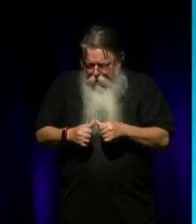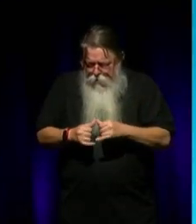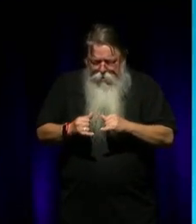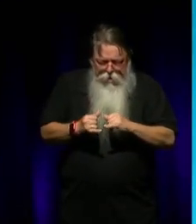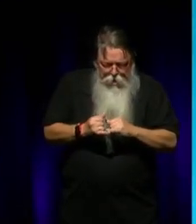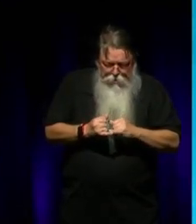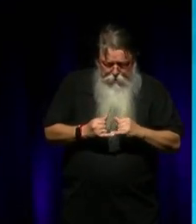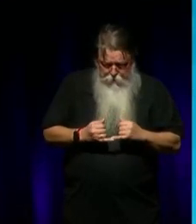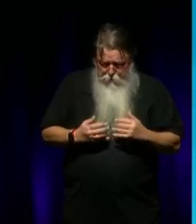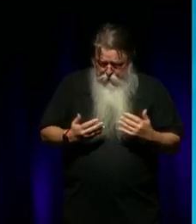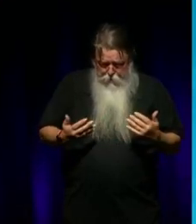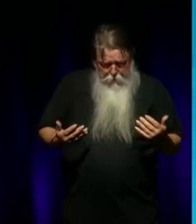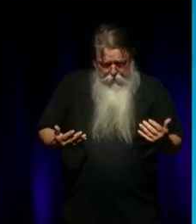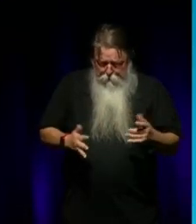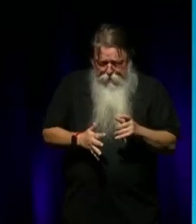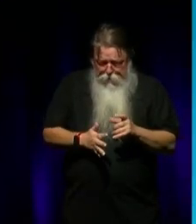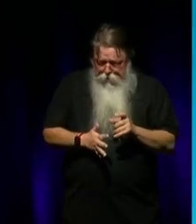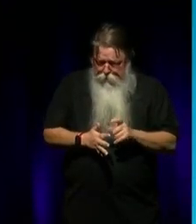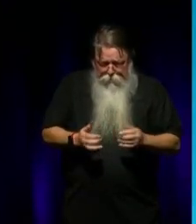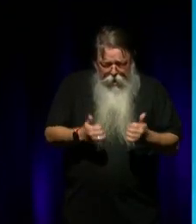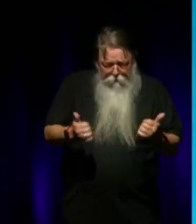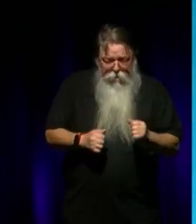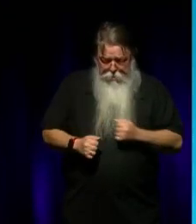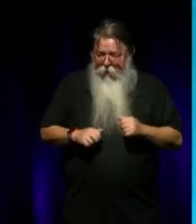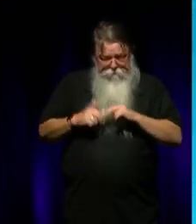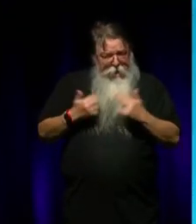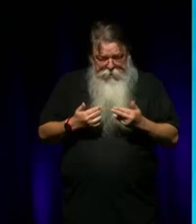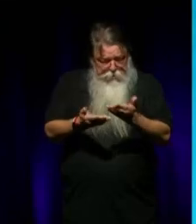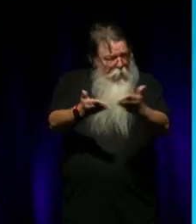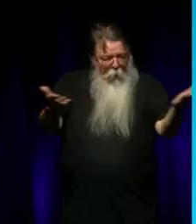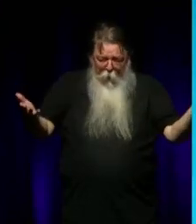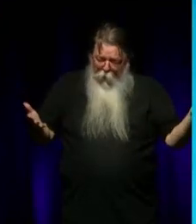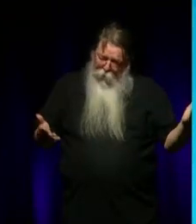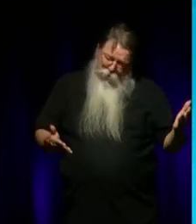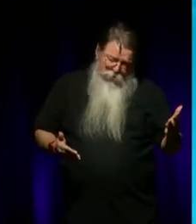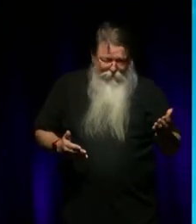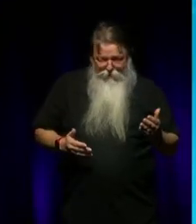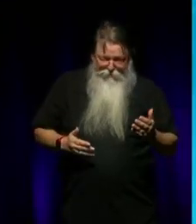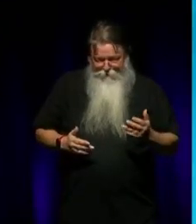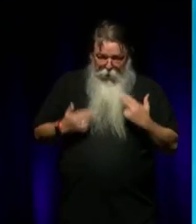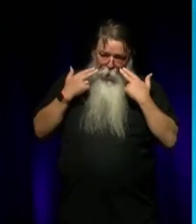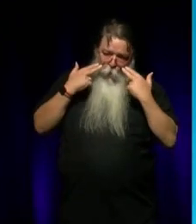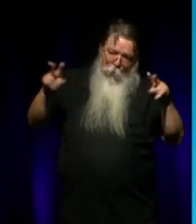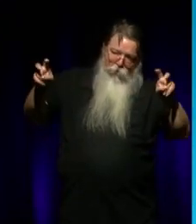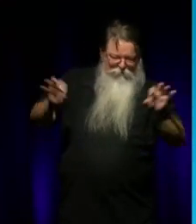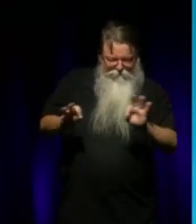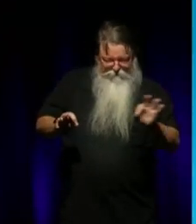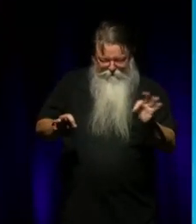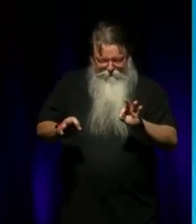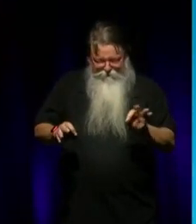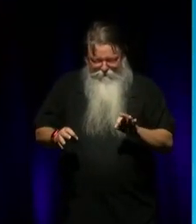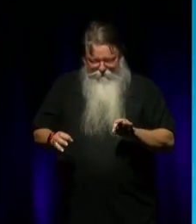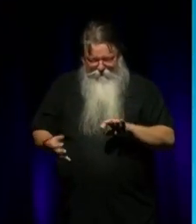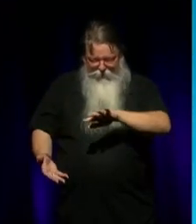families, they're challenging, they're dysfunctional, and, they're wonderfully dysfunctional, but, you know, I just, I just want to be able to move on, just want to be able to,